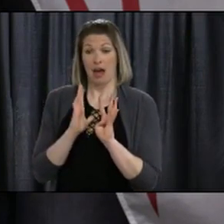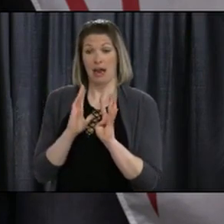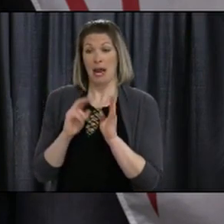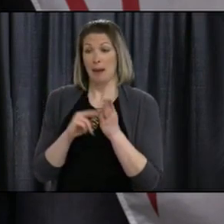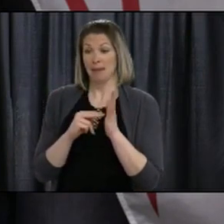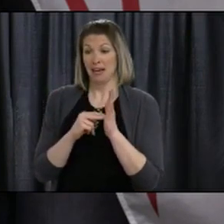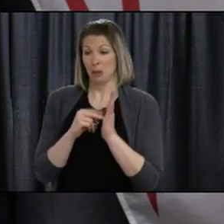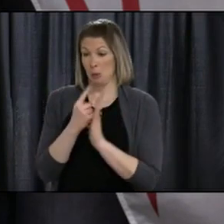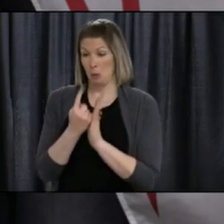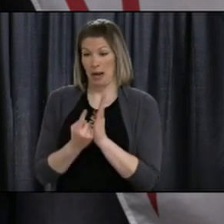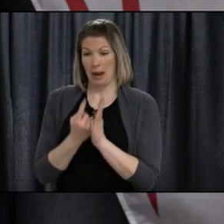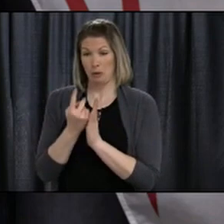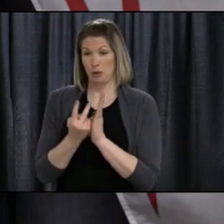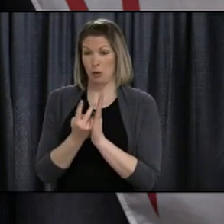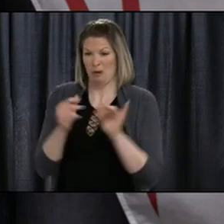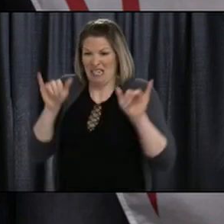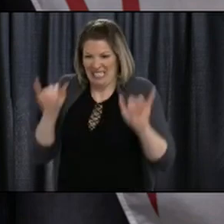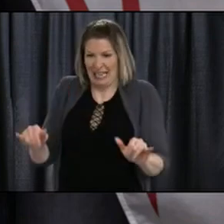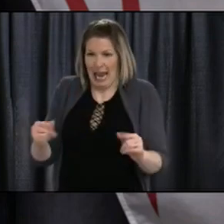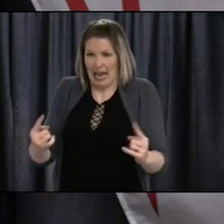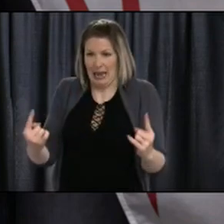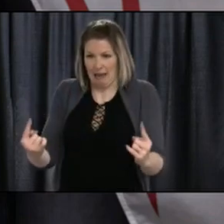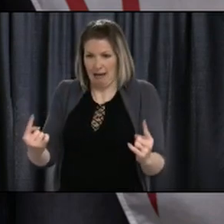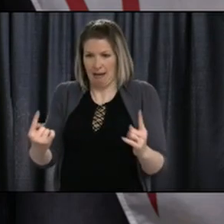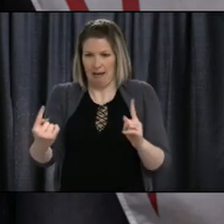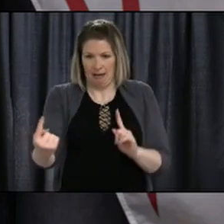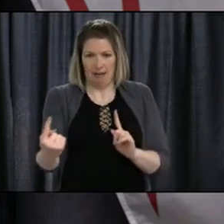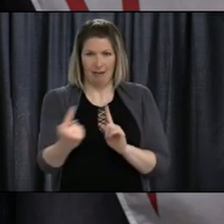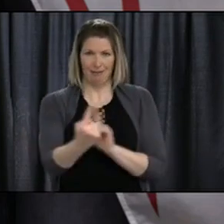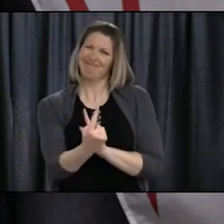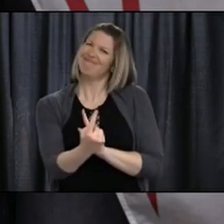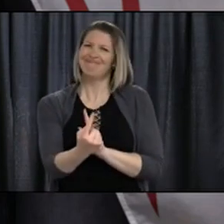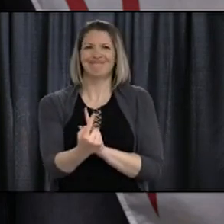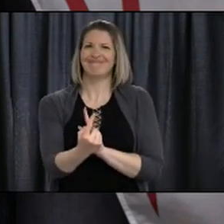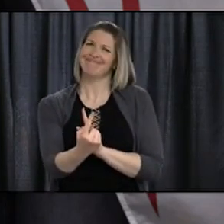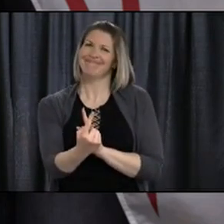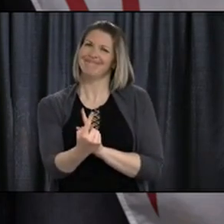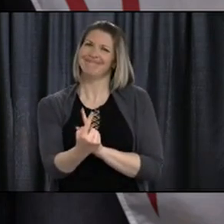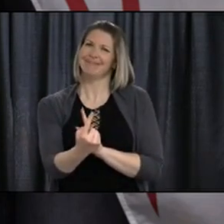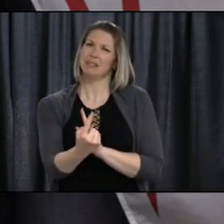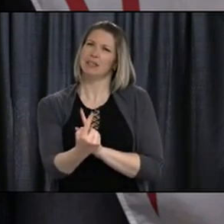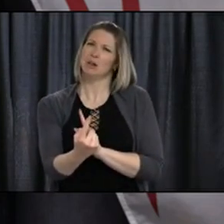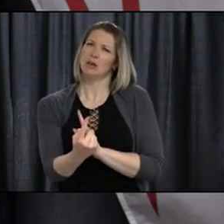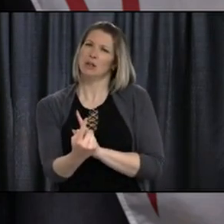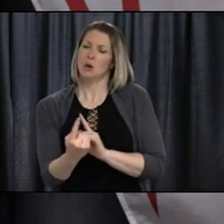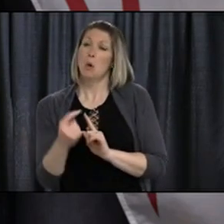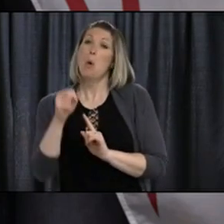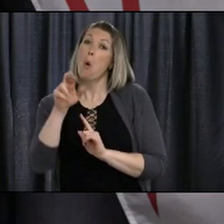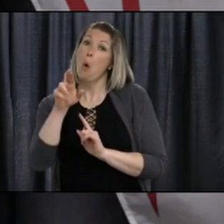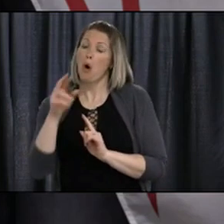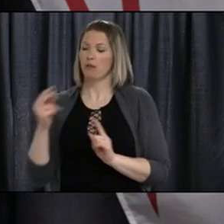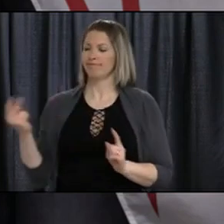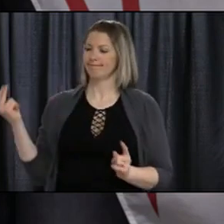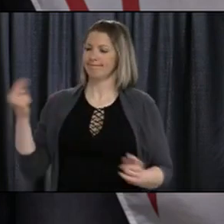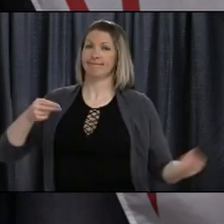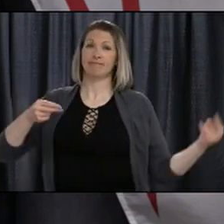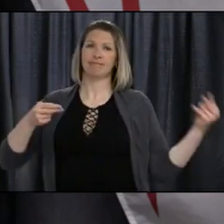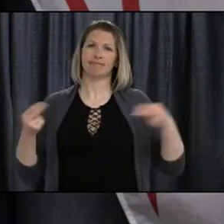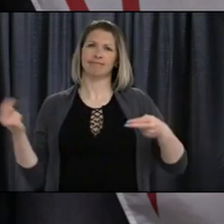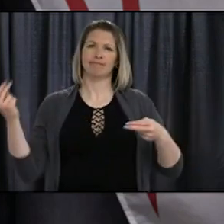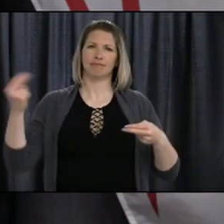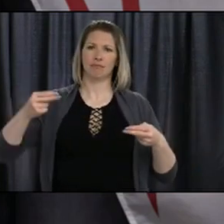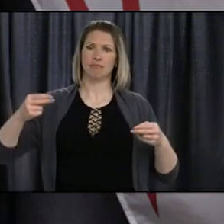and that is for more organized situations. So our intent was that if we had some of these ceremonies,